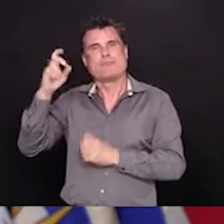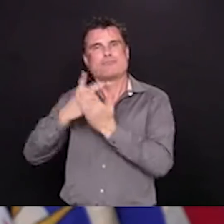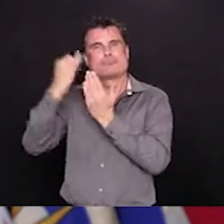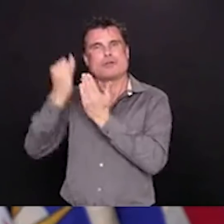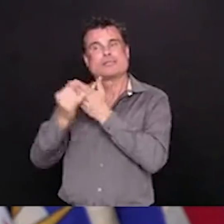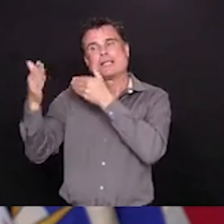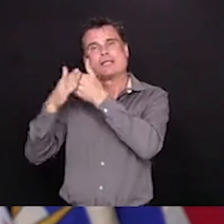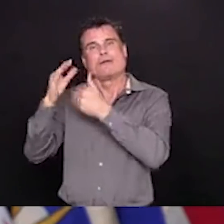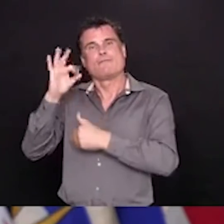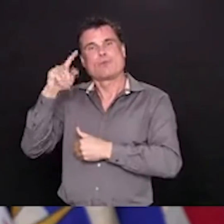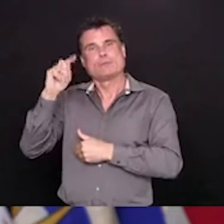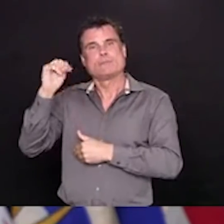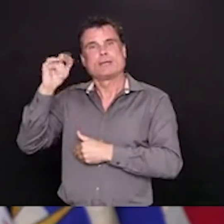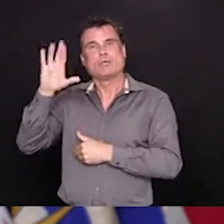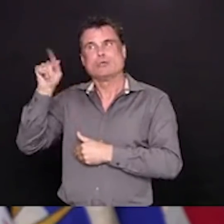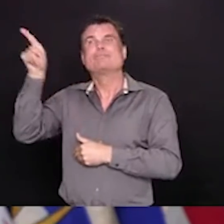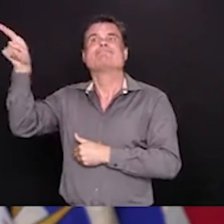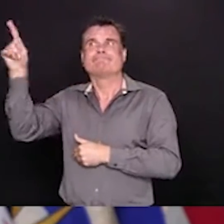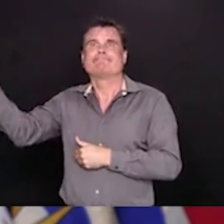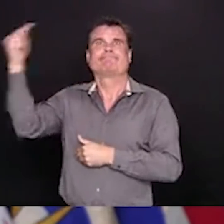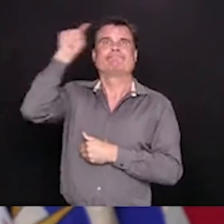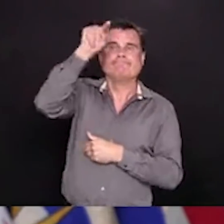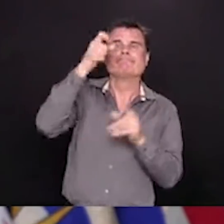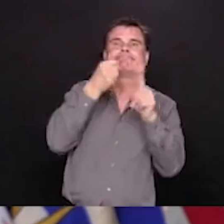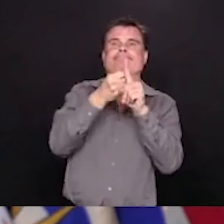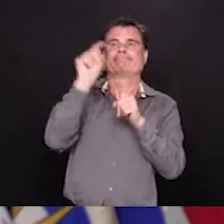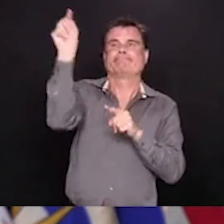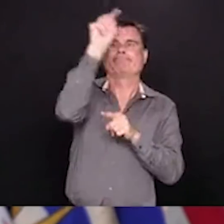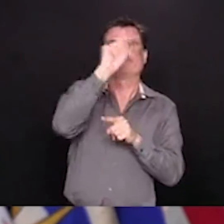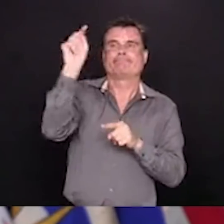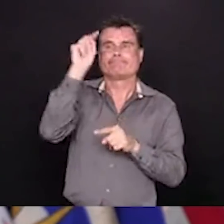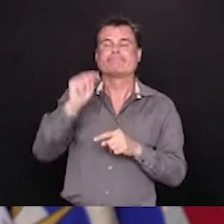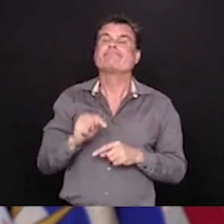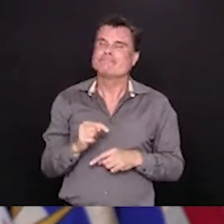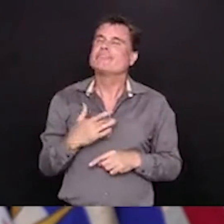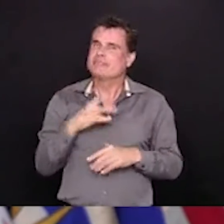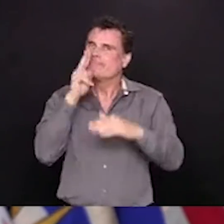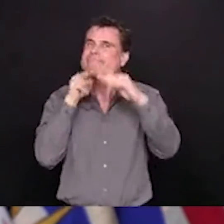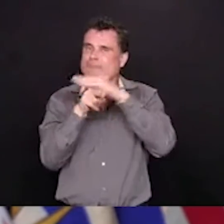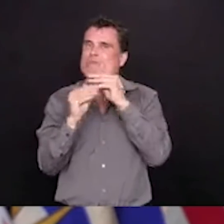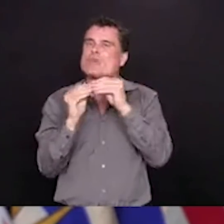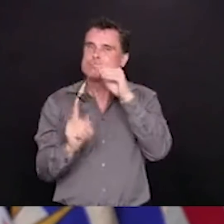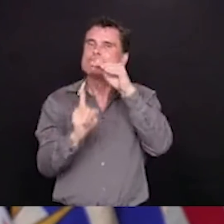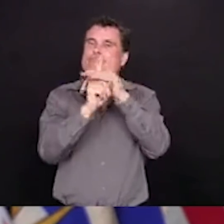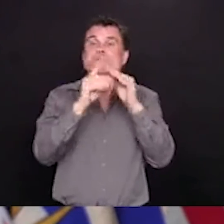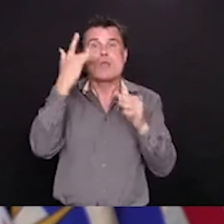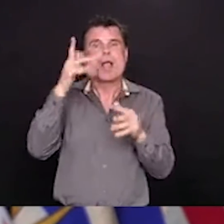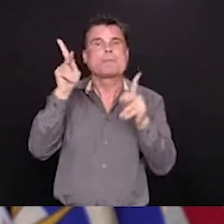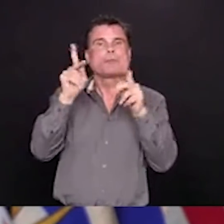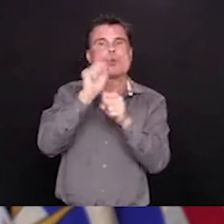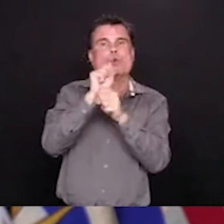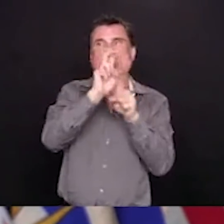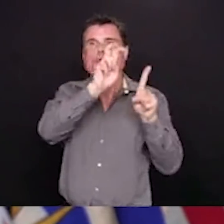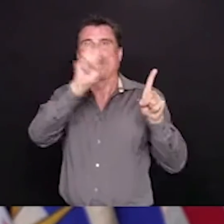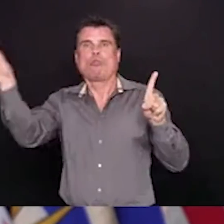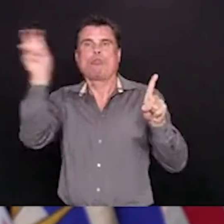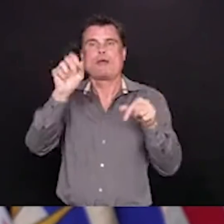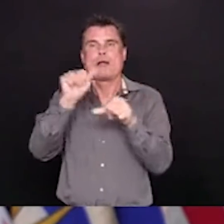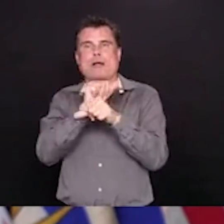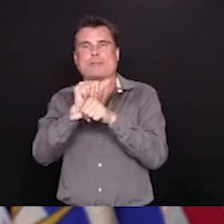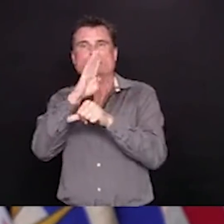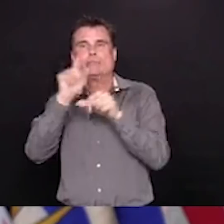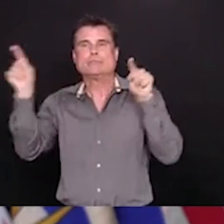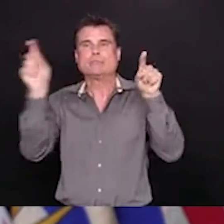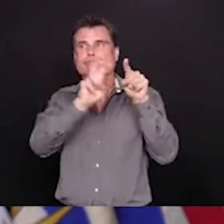people. We know that there is people coming back and forth between places in Alberta and here on a regular basis